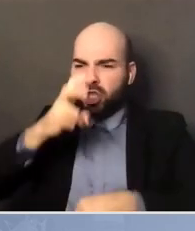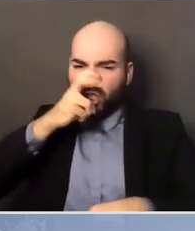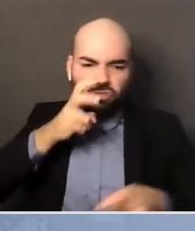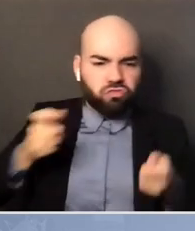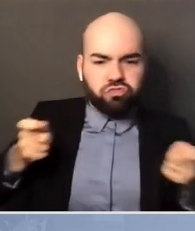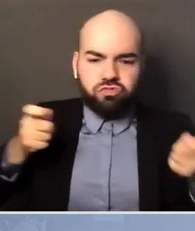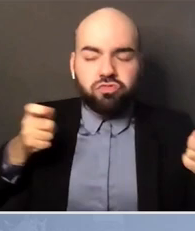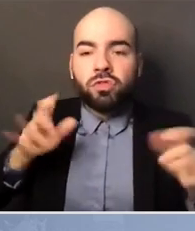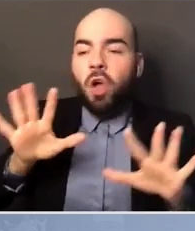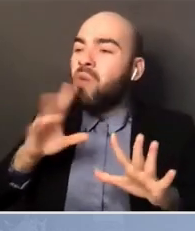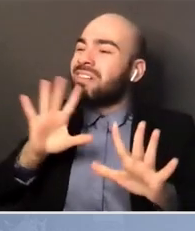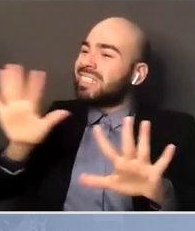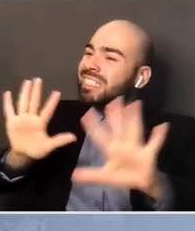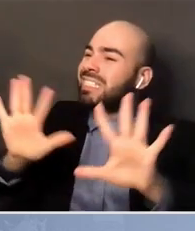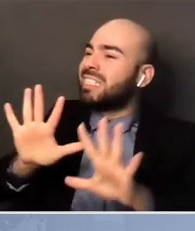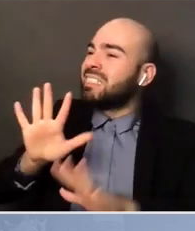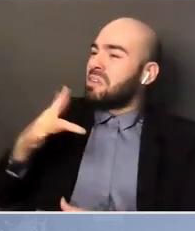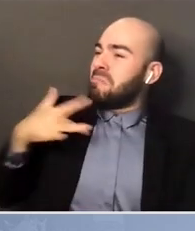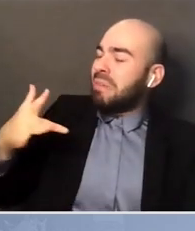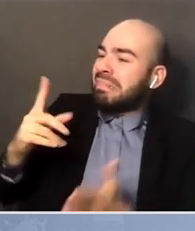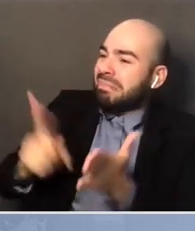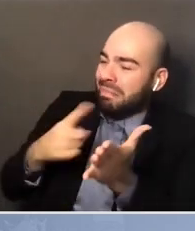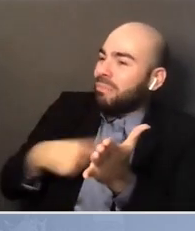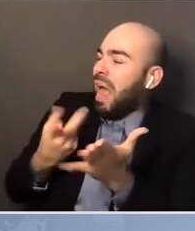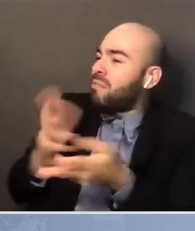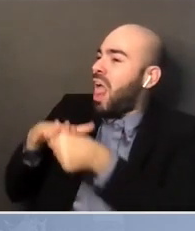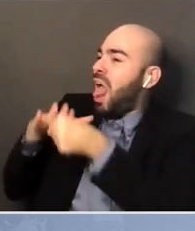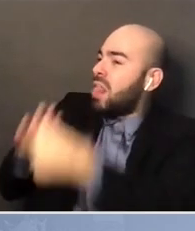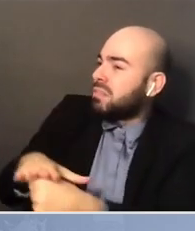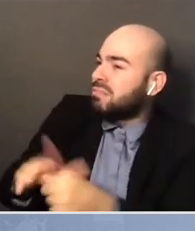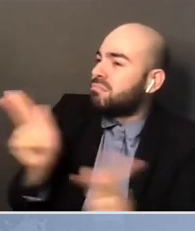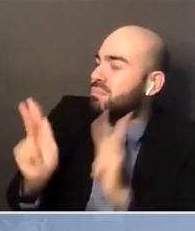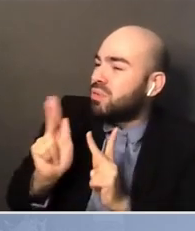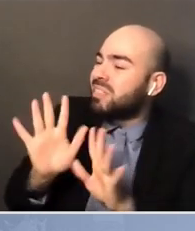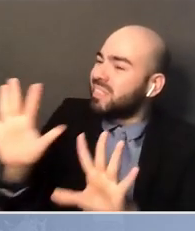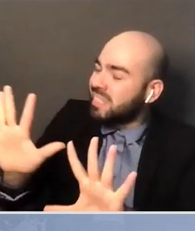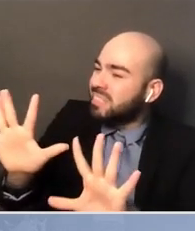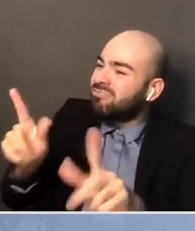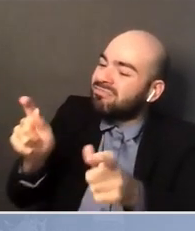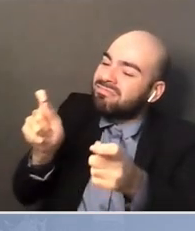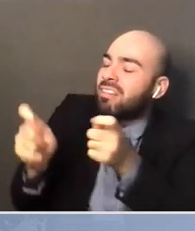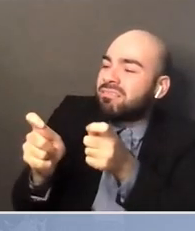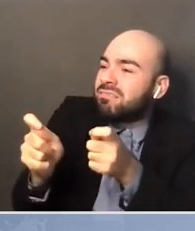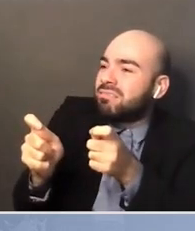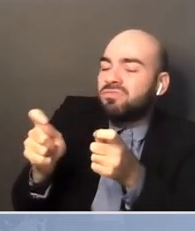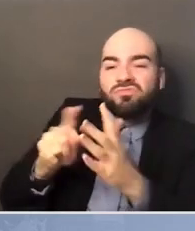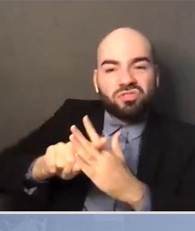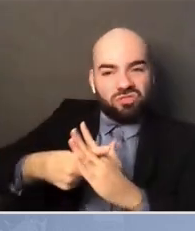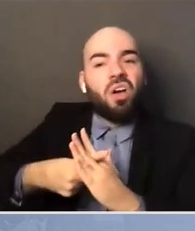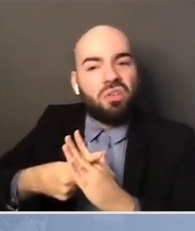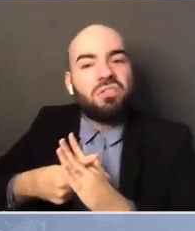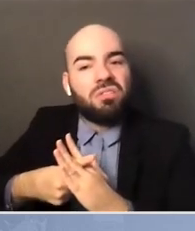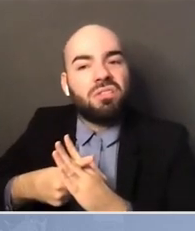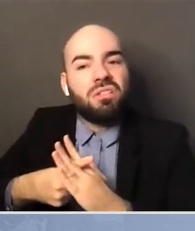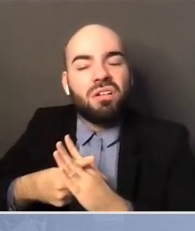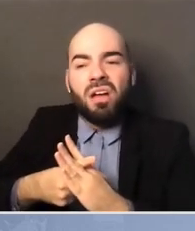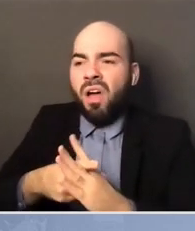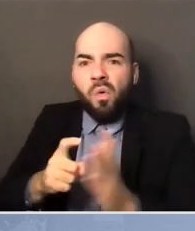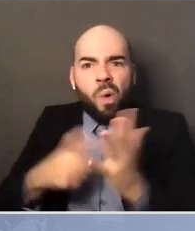upholds the rule of law and treating everybody with dignity and respect.